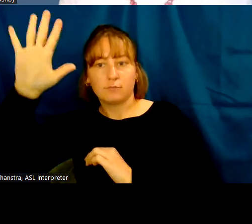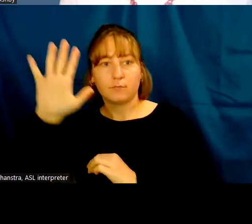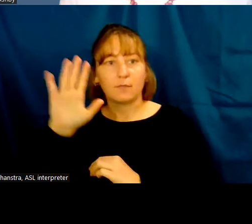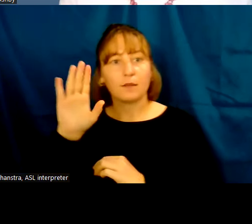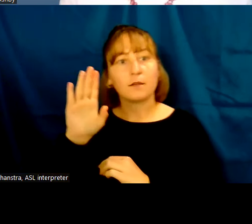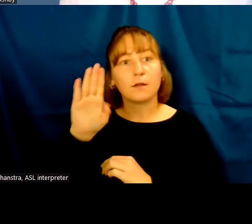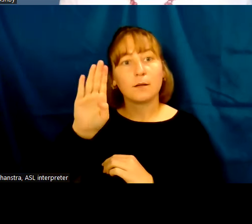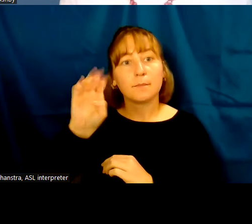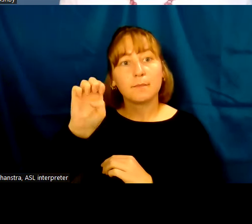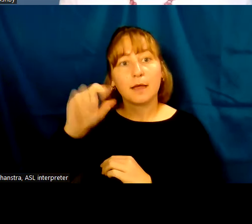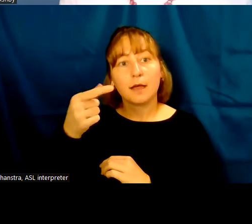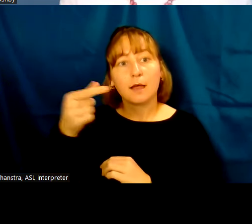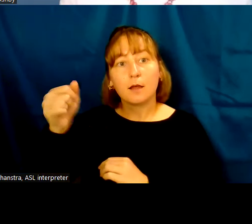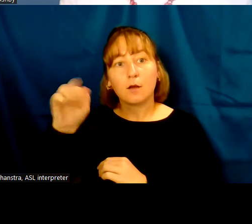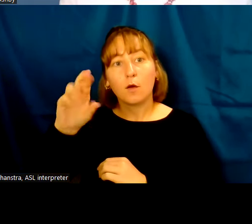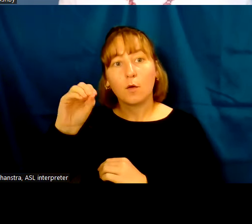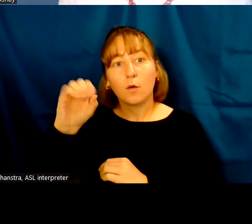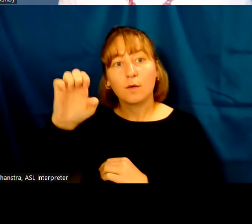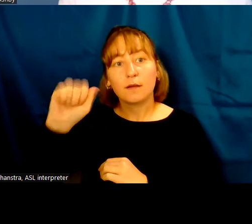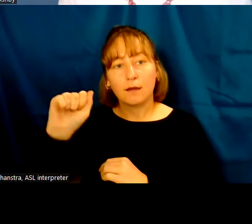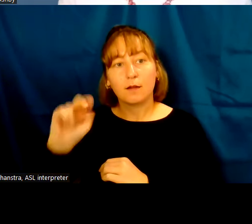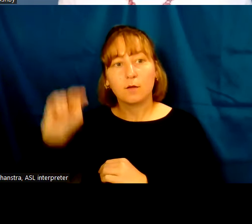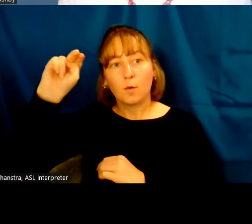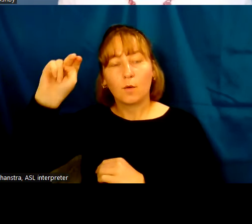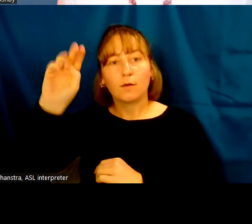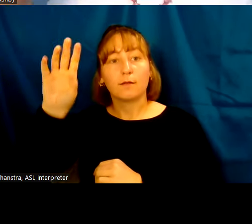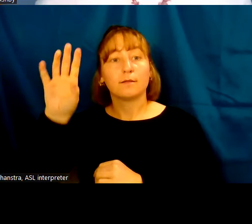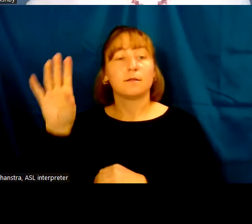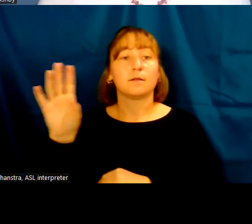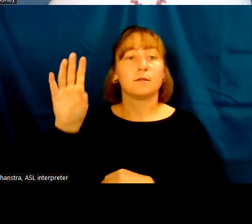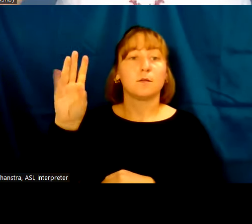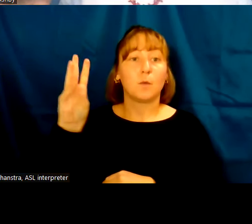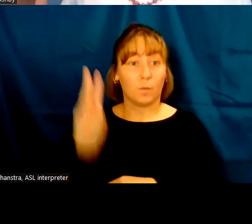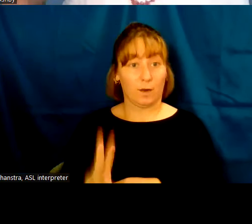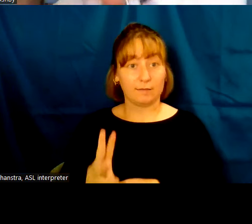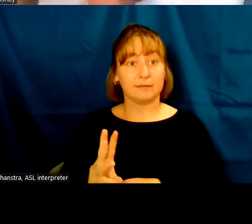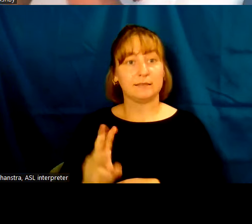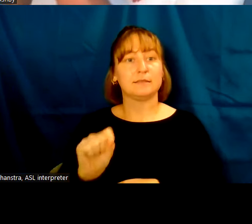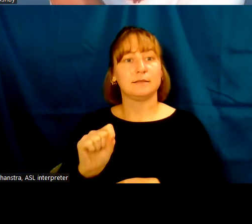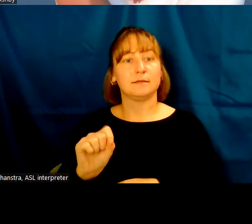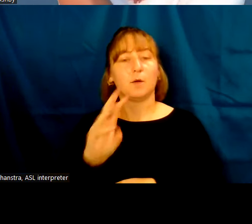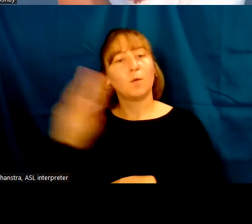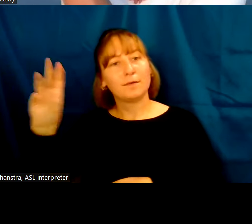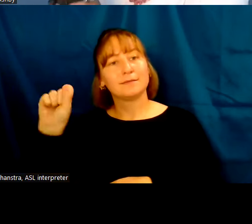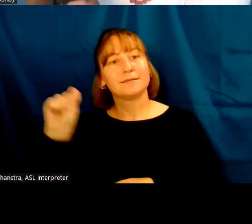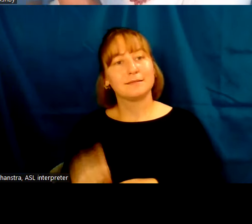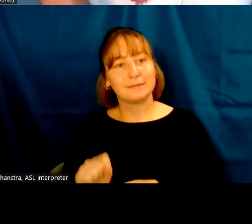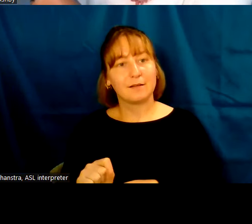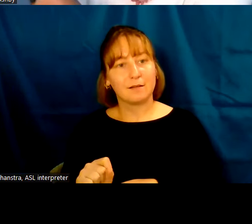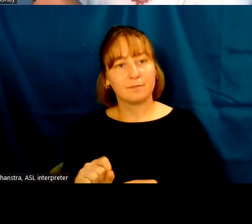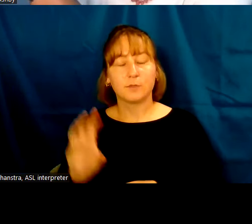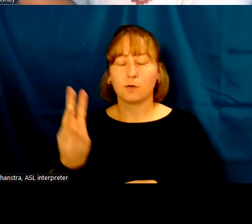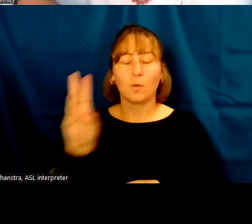the west cemetery, and then the south cemetery. And the north and west cemeteries are up on a ridge